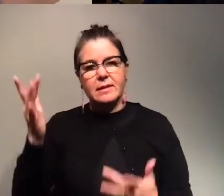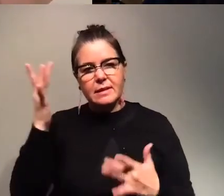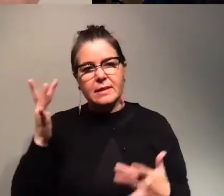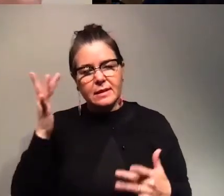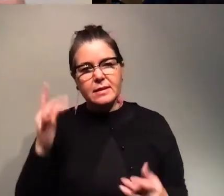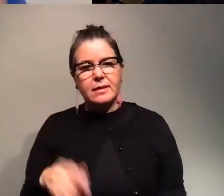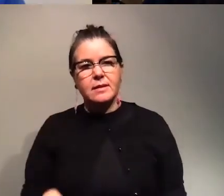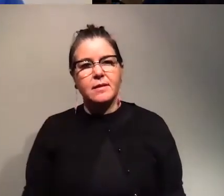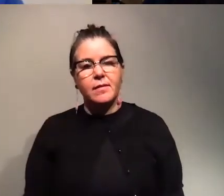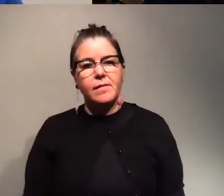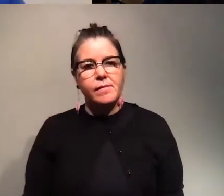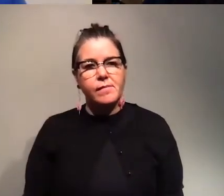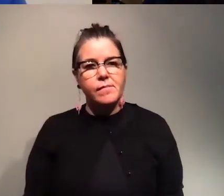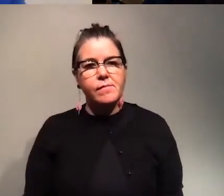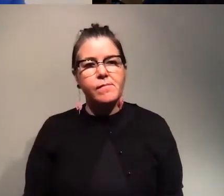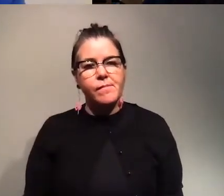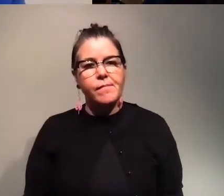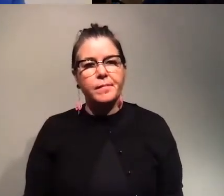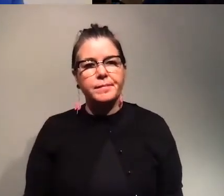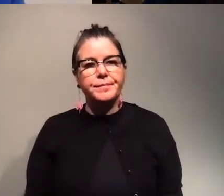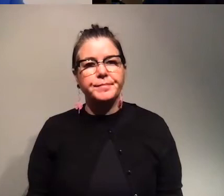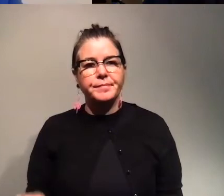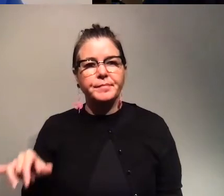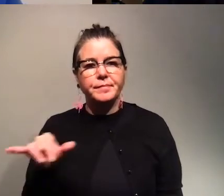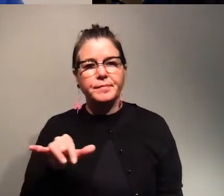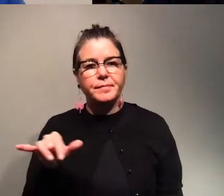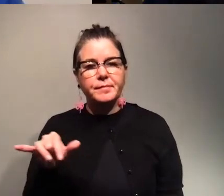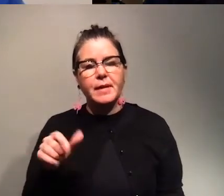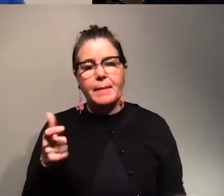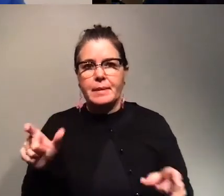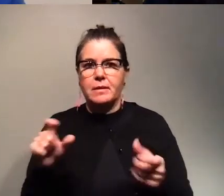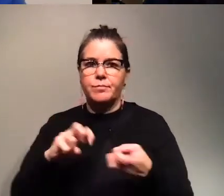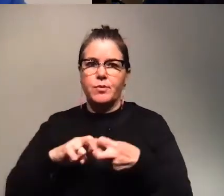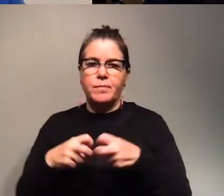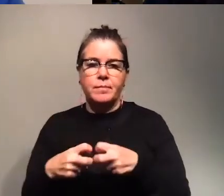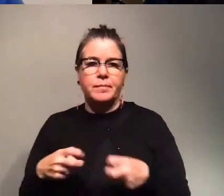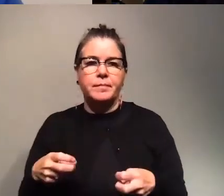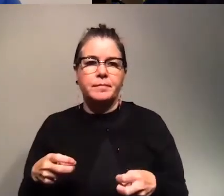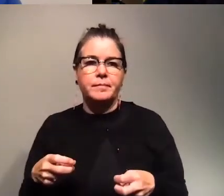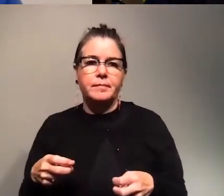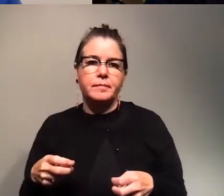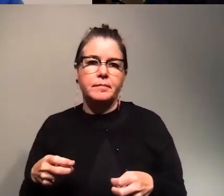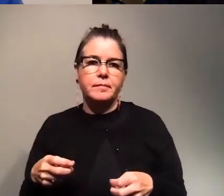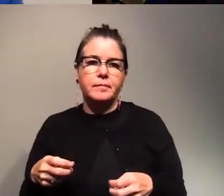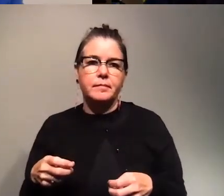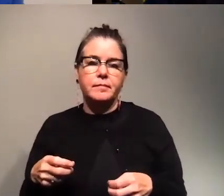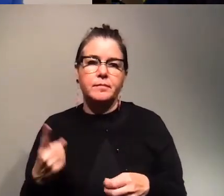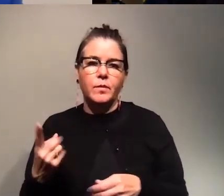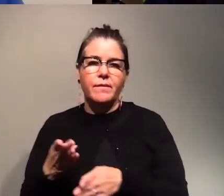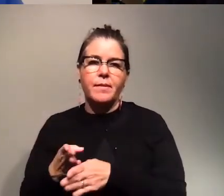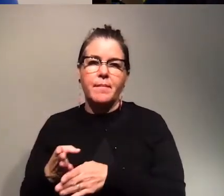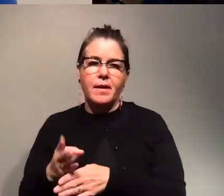viruses that cause that disease are like a huge problem and are mainly are one of the main